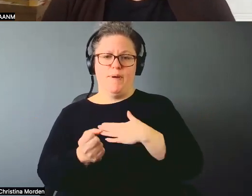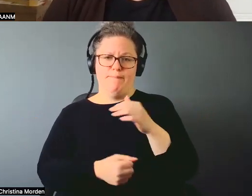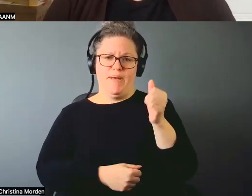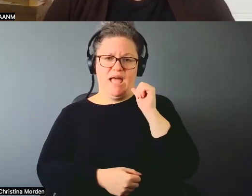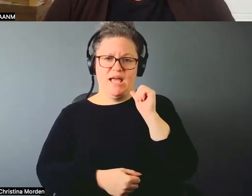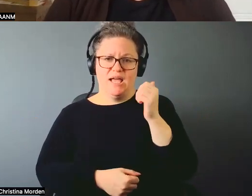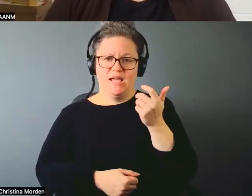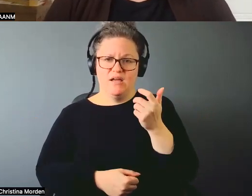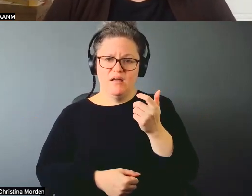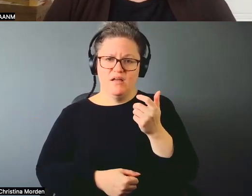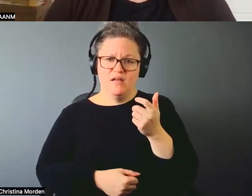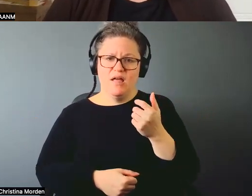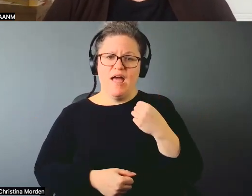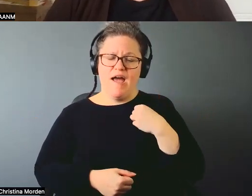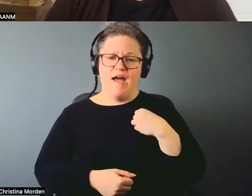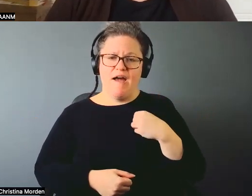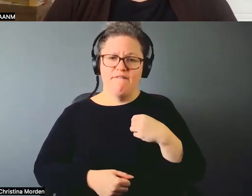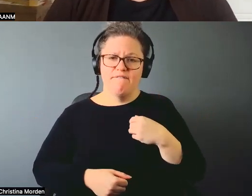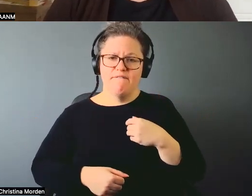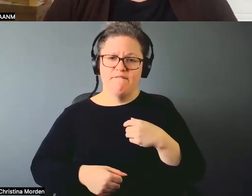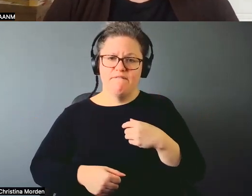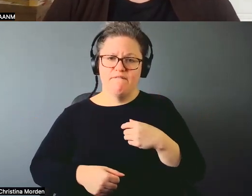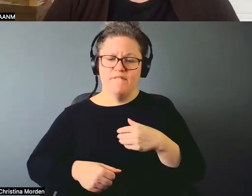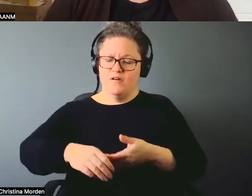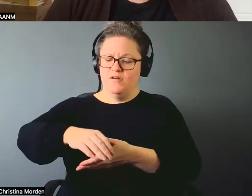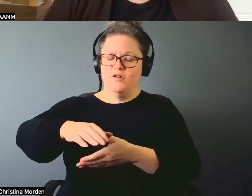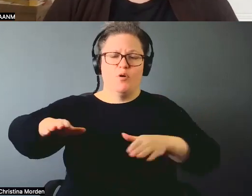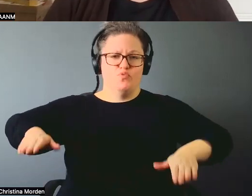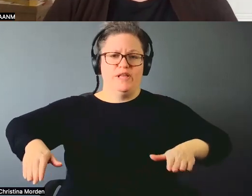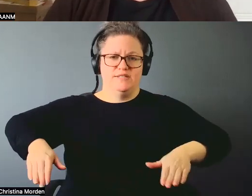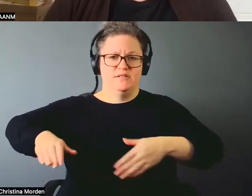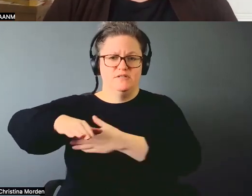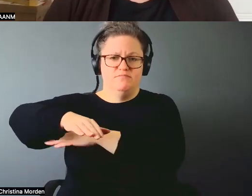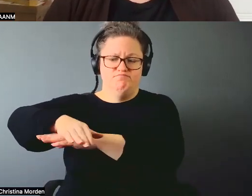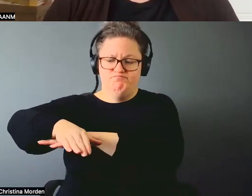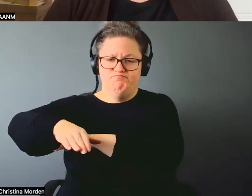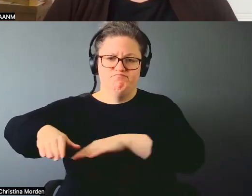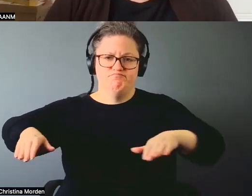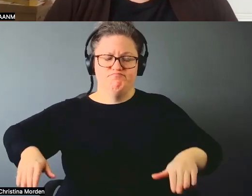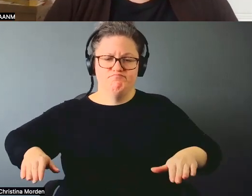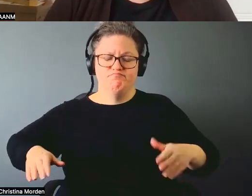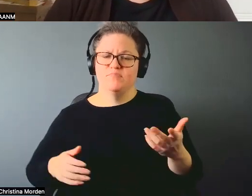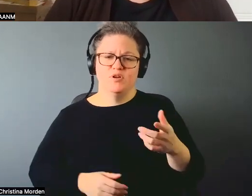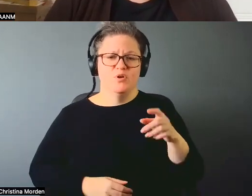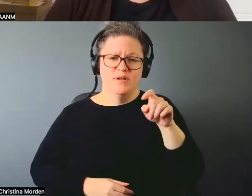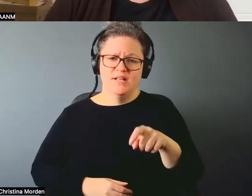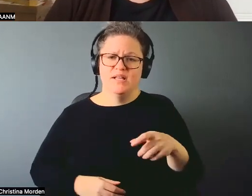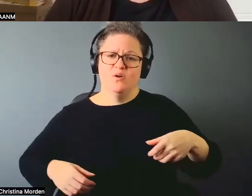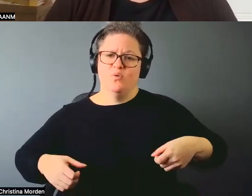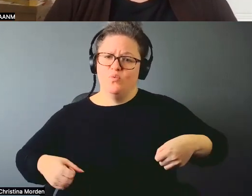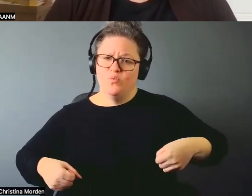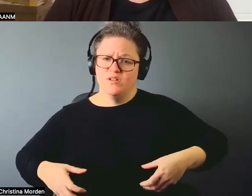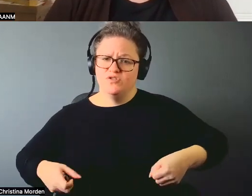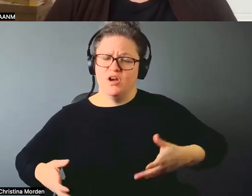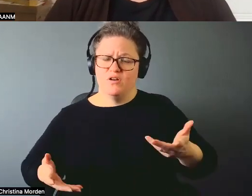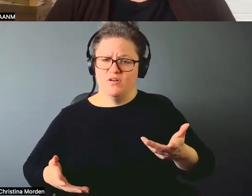has, you know, rest that can, I can help lift myself up. We need to have wheelchairs present for the